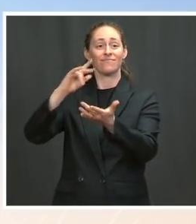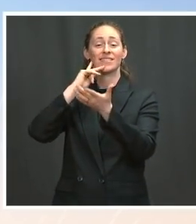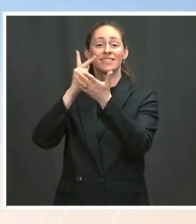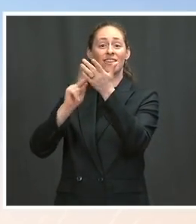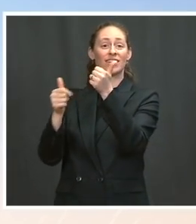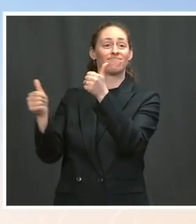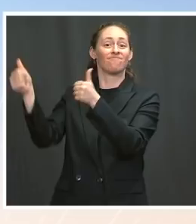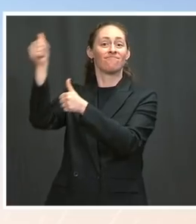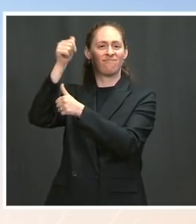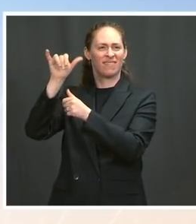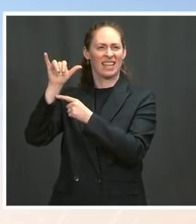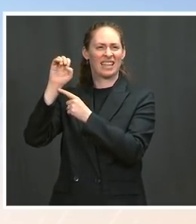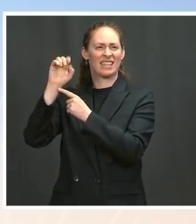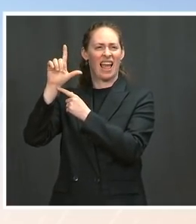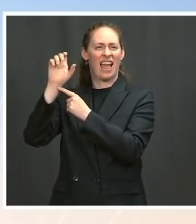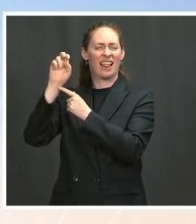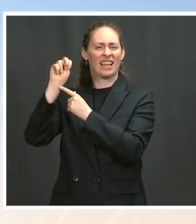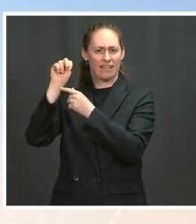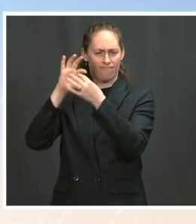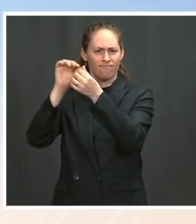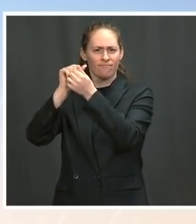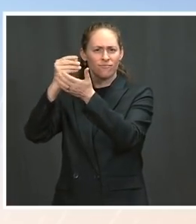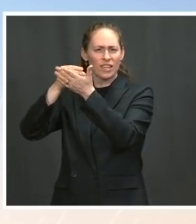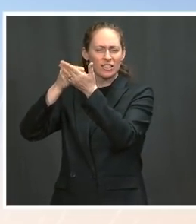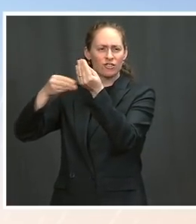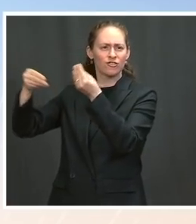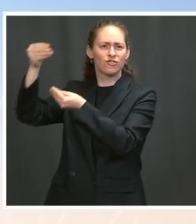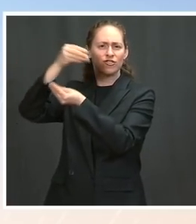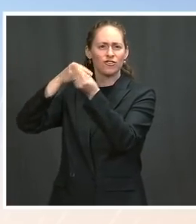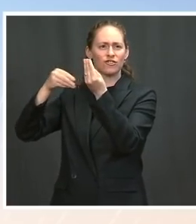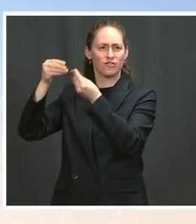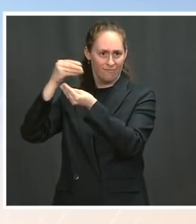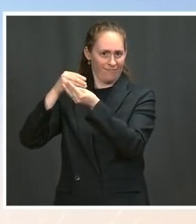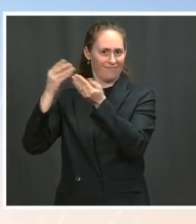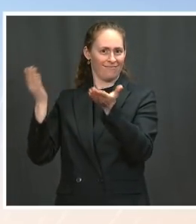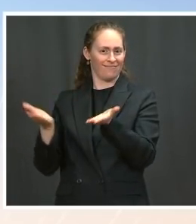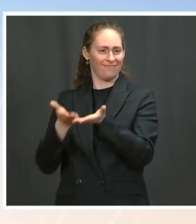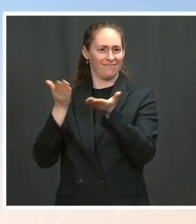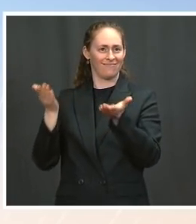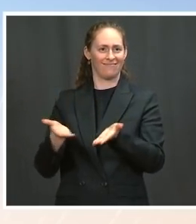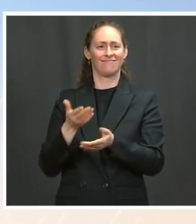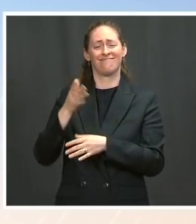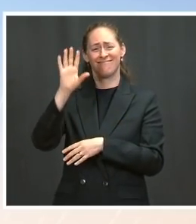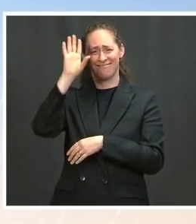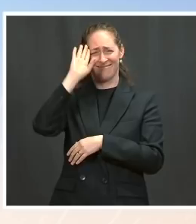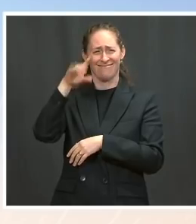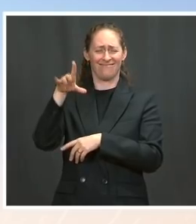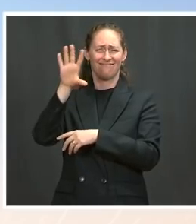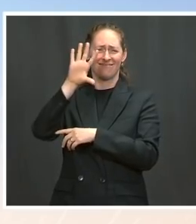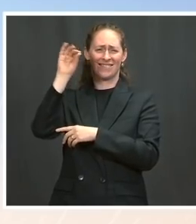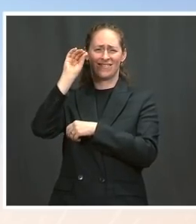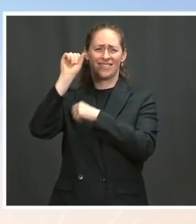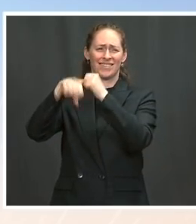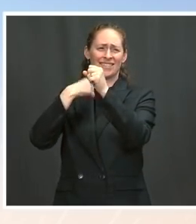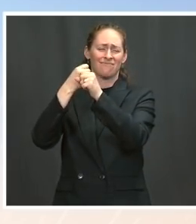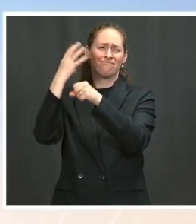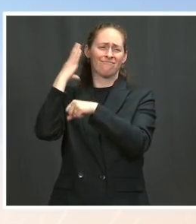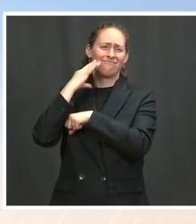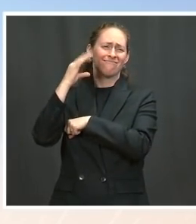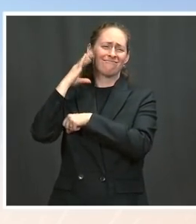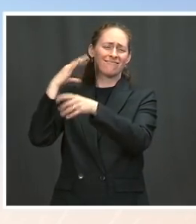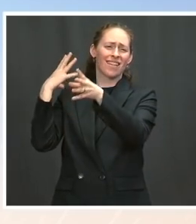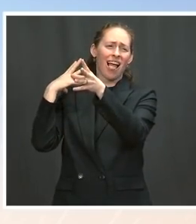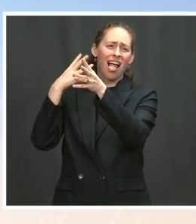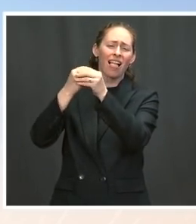50 years of experience in academia and public service. She's the first person in history to have led the White House Council of Economic